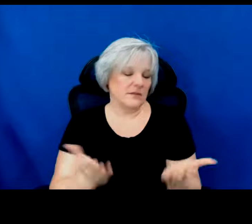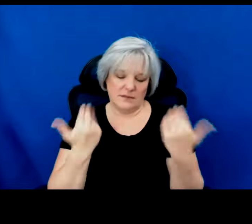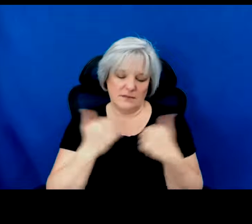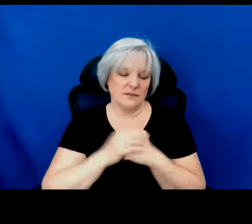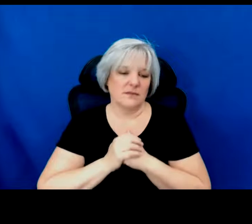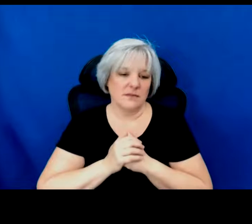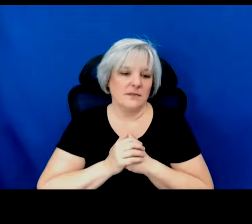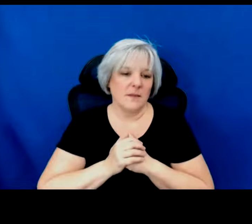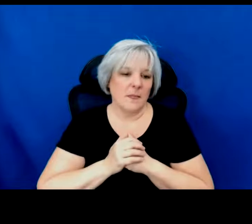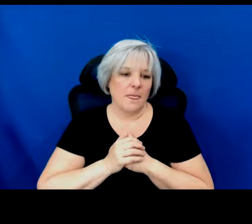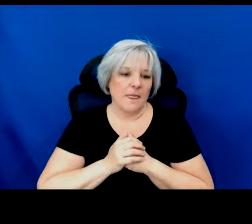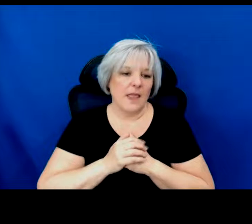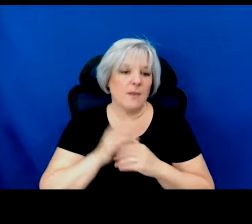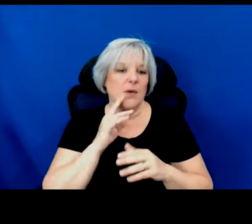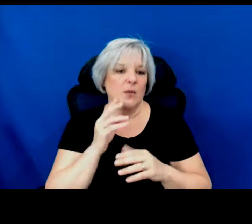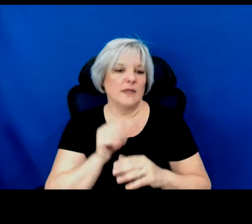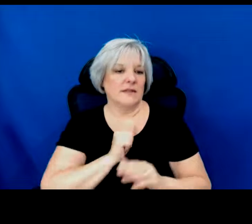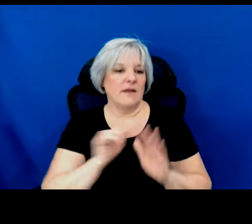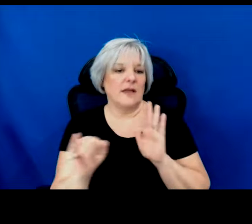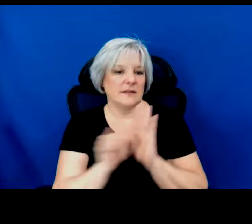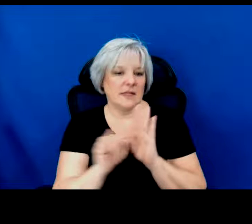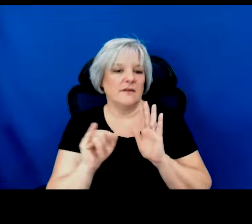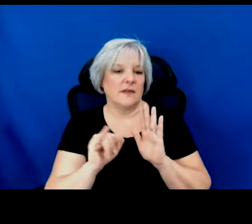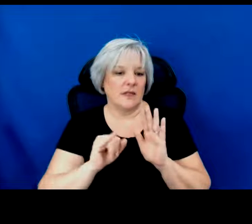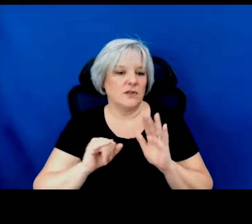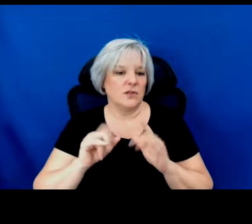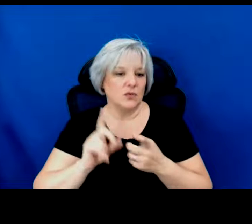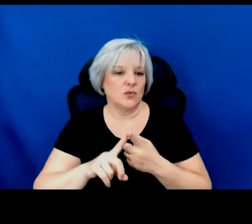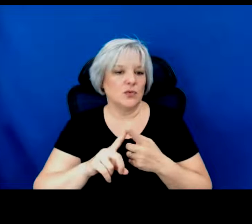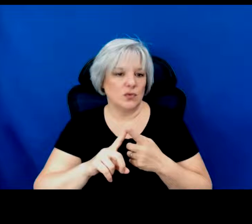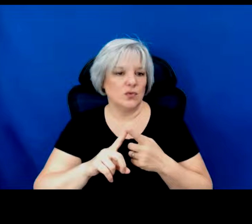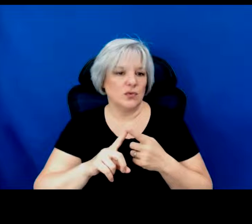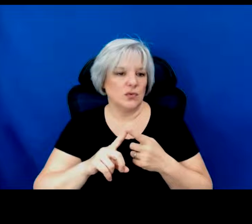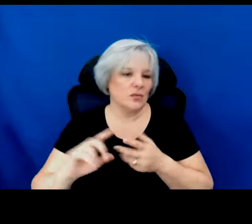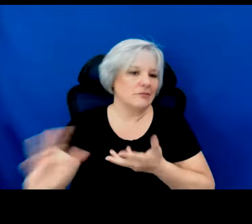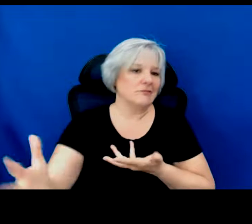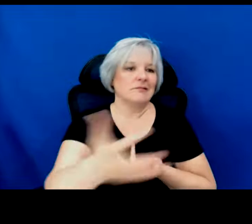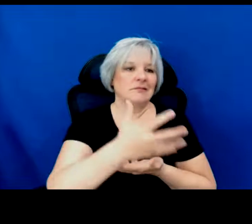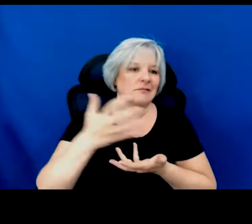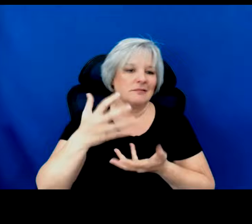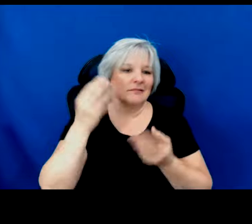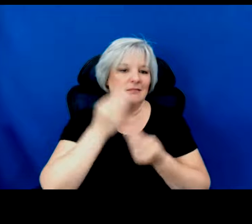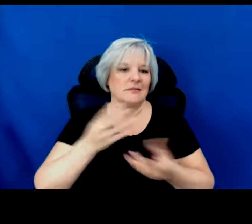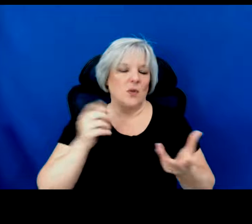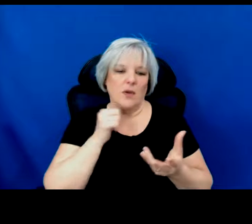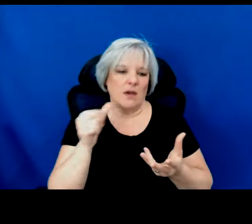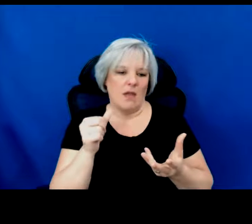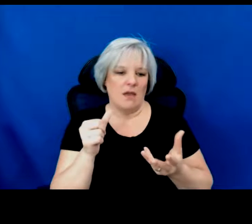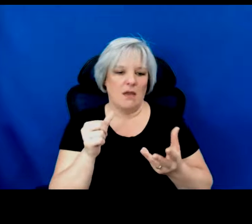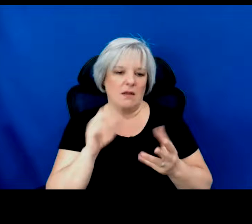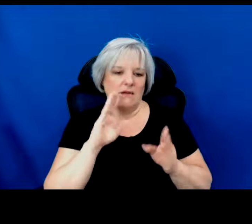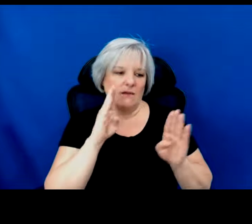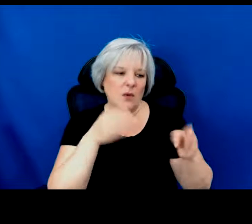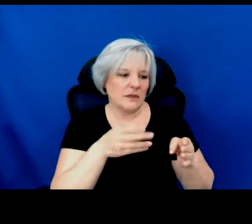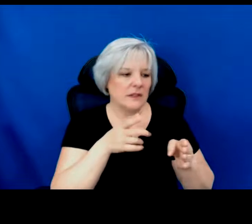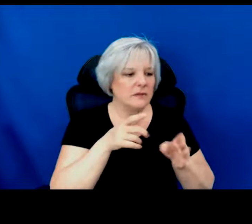But we do use self-identification to, to cast as wide a net as possible. We're not in the business of, of determining